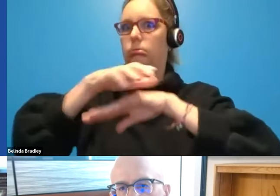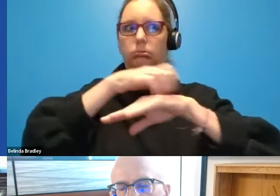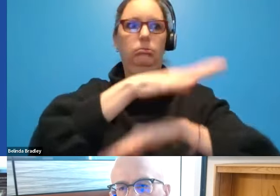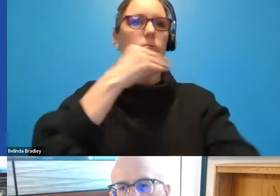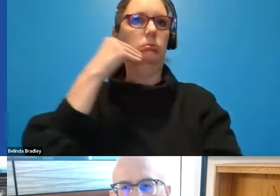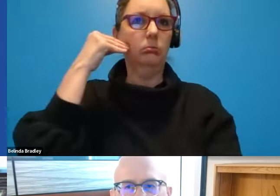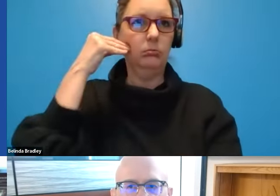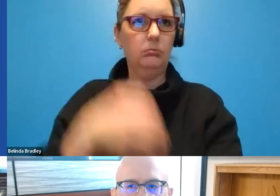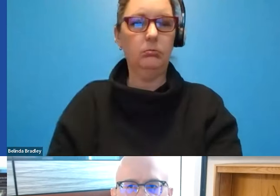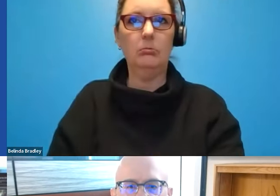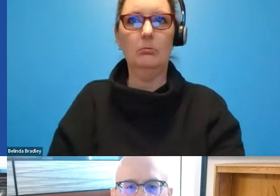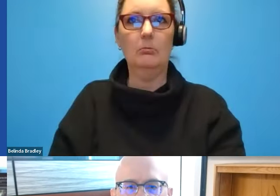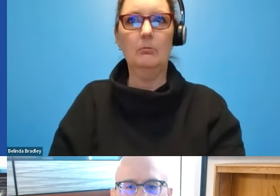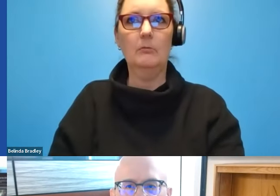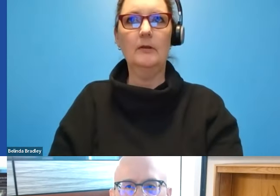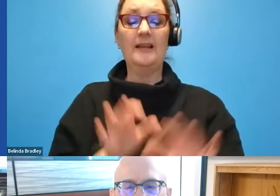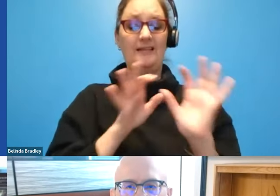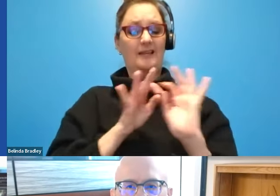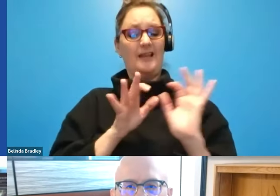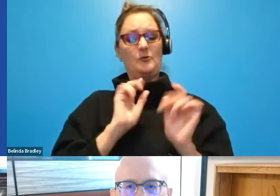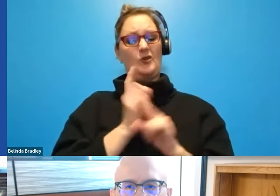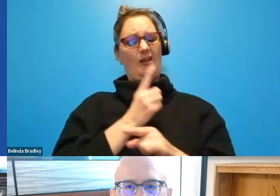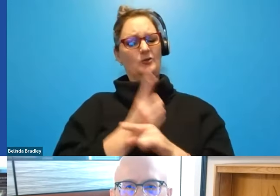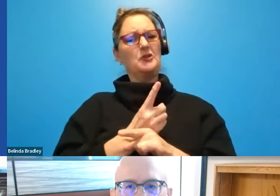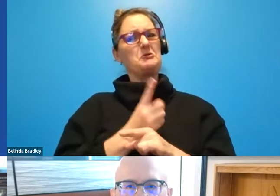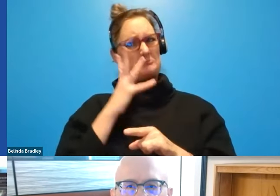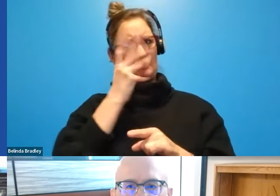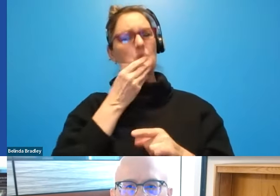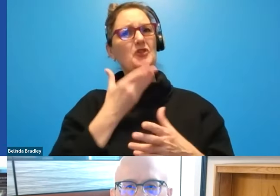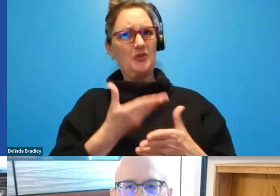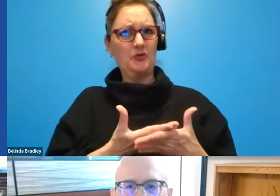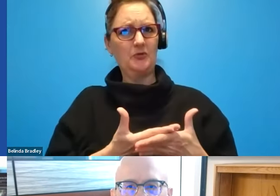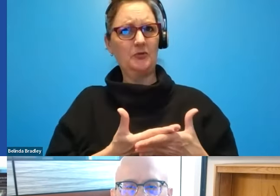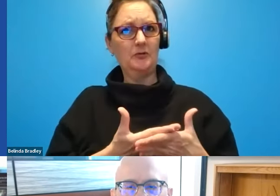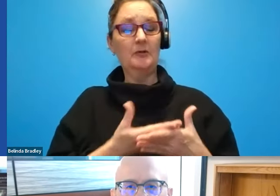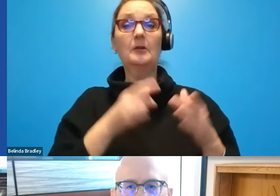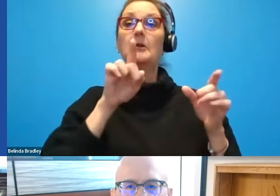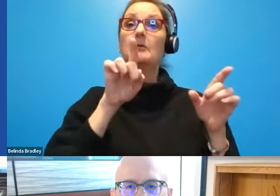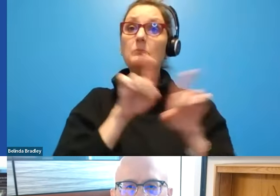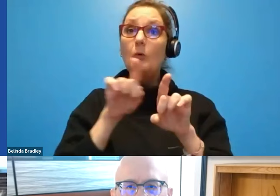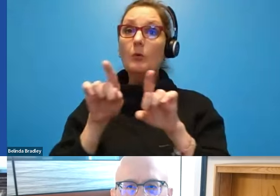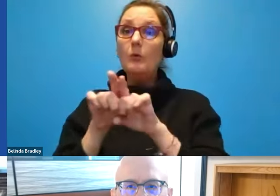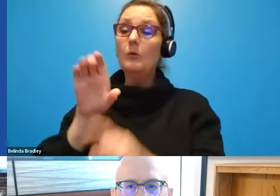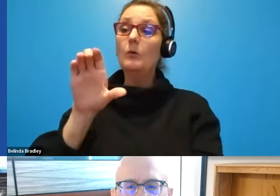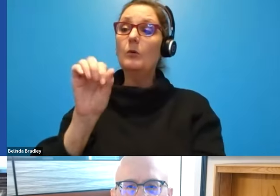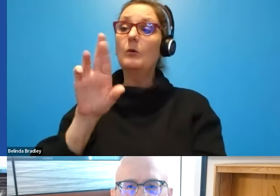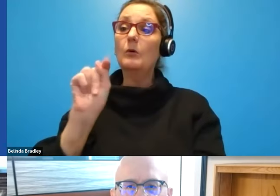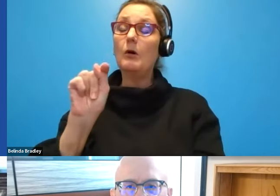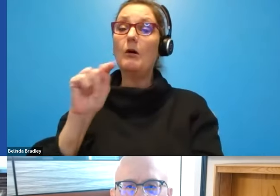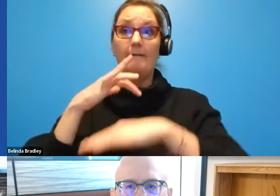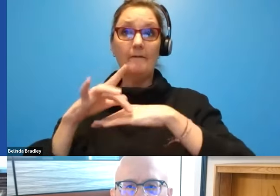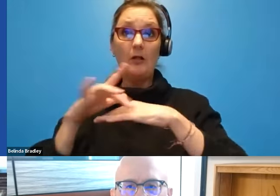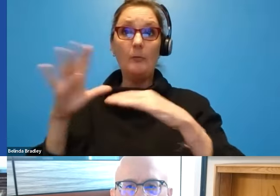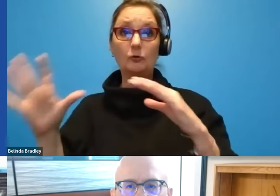And the accuracy is pretty good. We also have cart on there, so you can still plug in a cart provider.